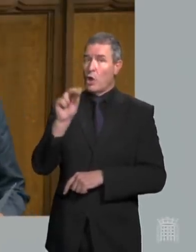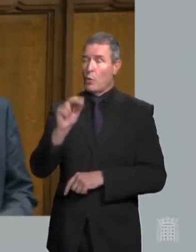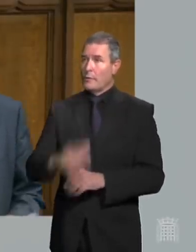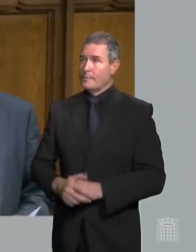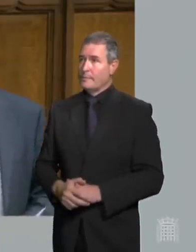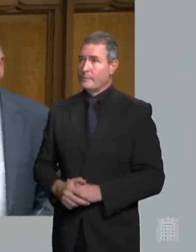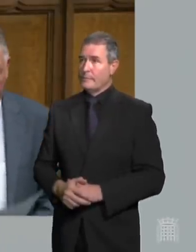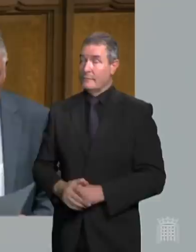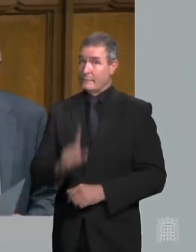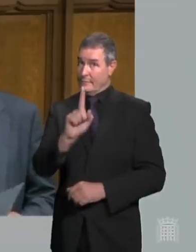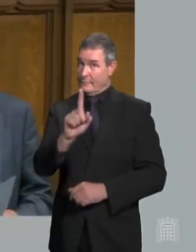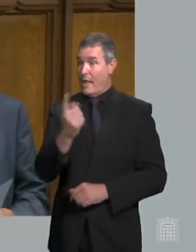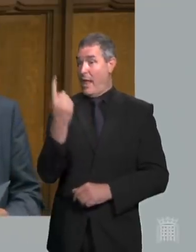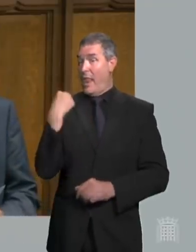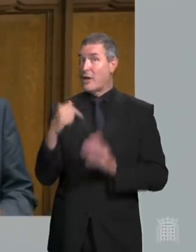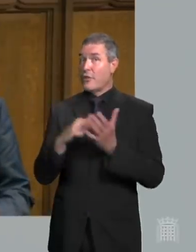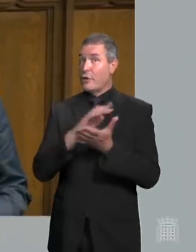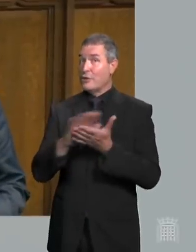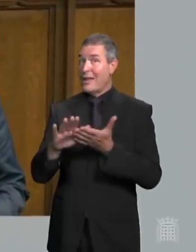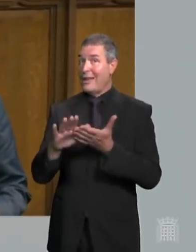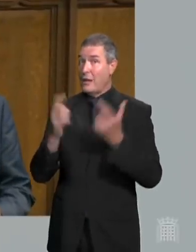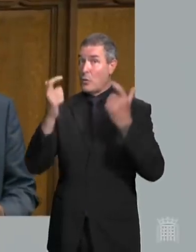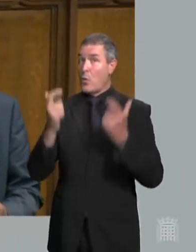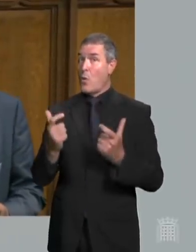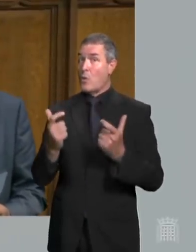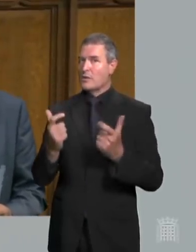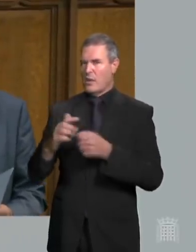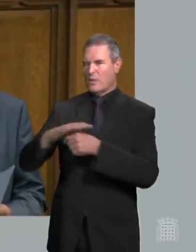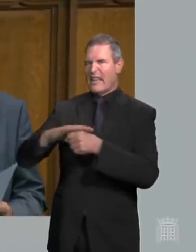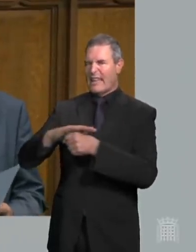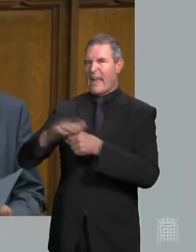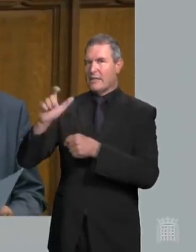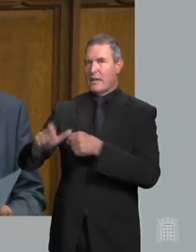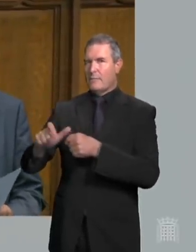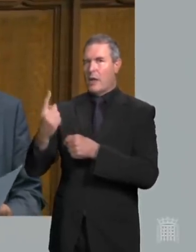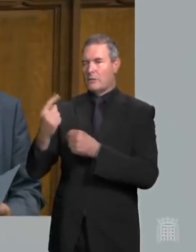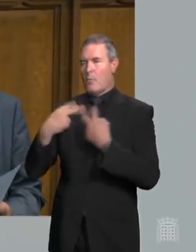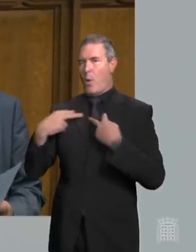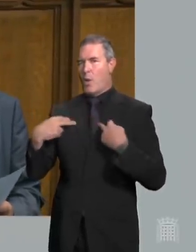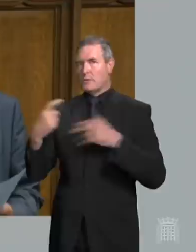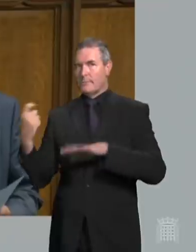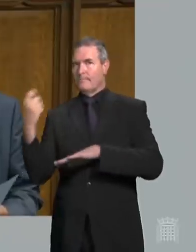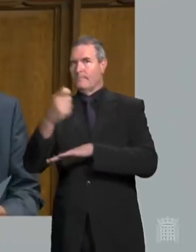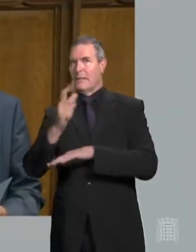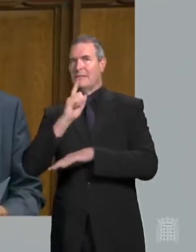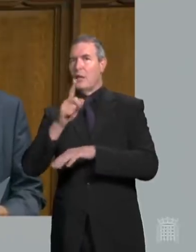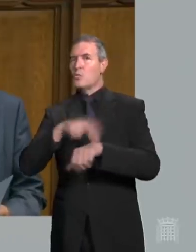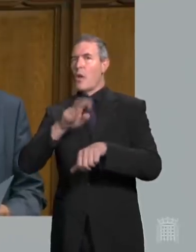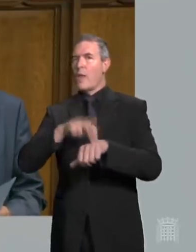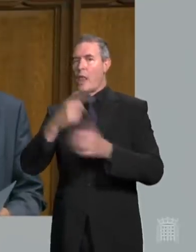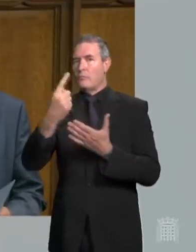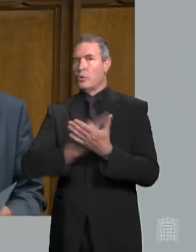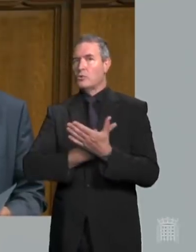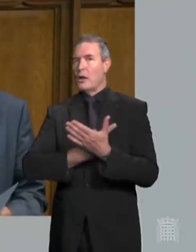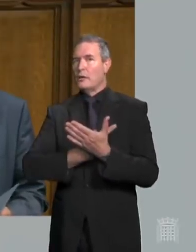last Thursday in the High Court responding to a case made by the government's lawyers that the Northern Ireland Protocol was